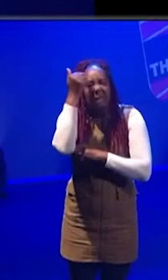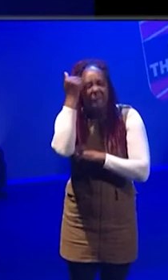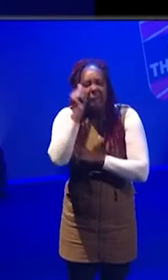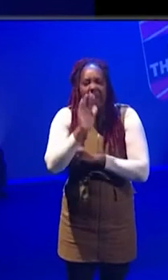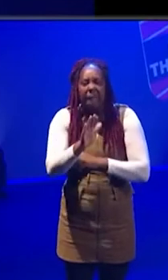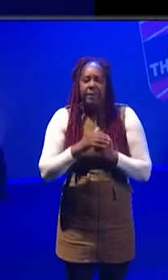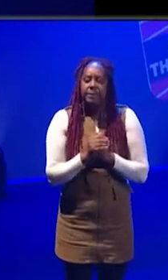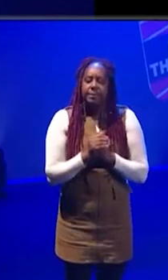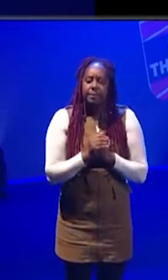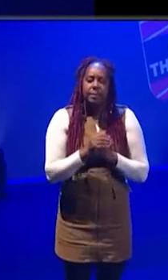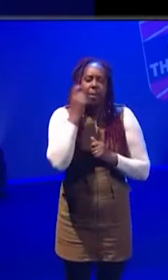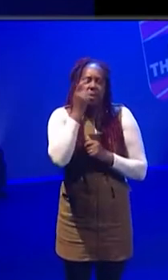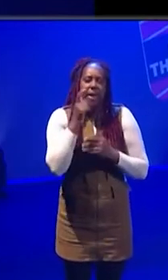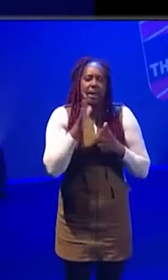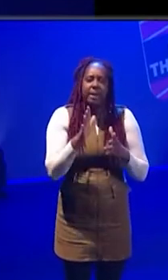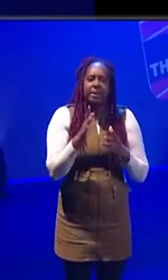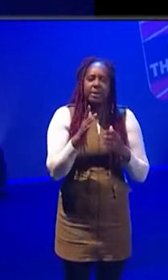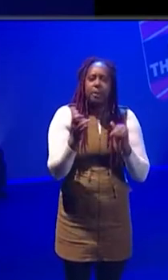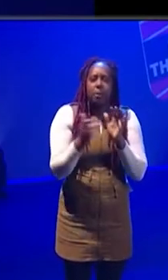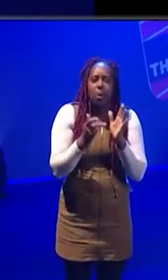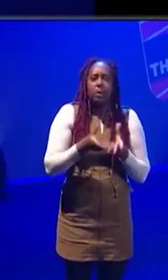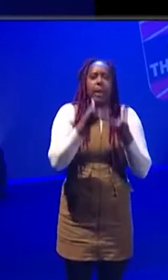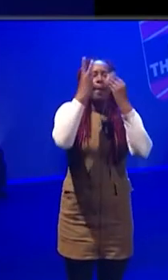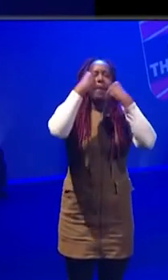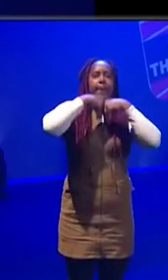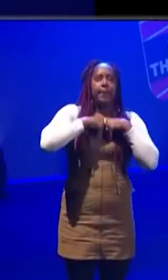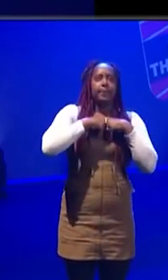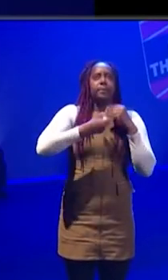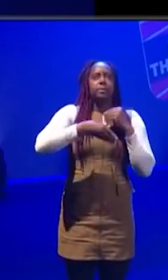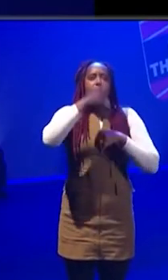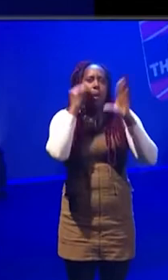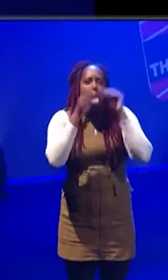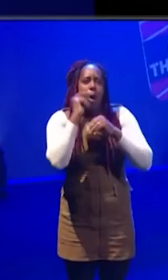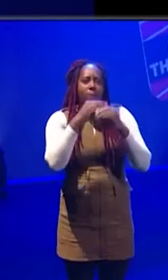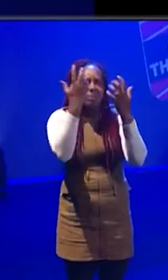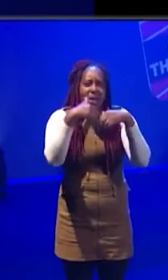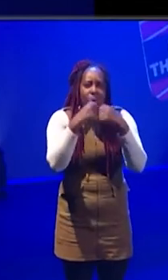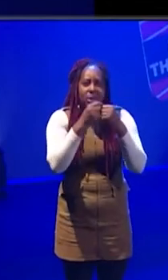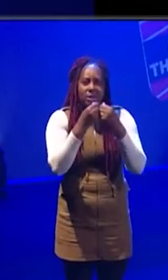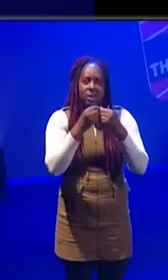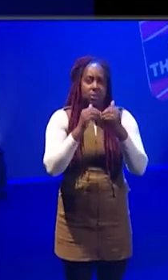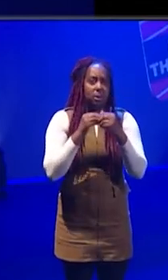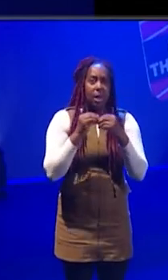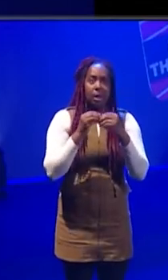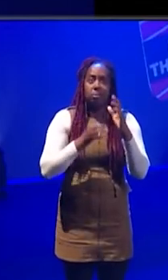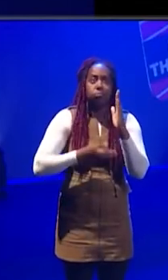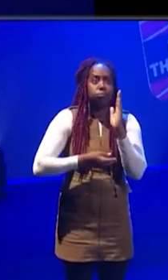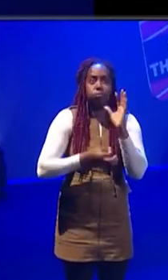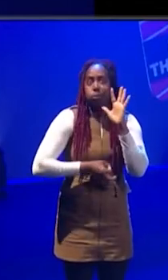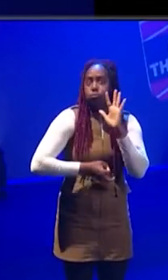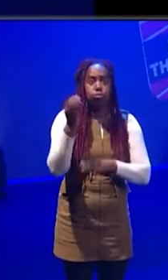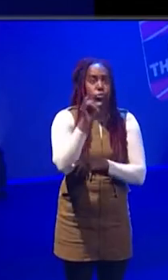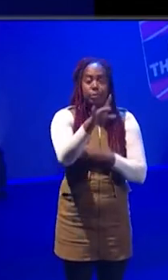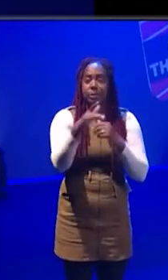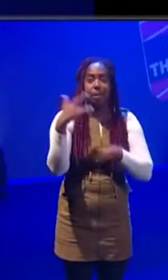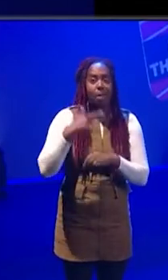And I think it's just fascinating to register how much and how quickly technology is moving, especially when we talk about live stream.